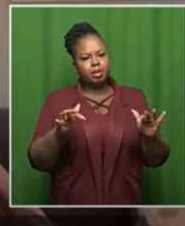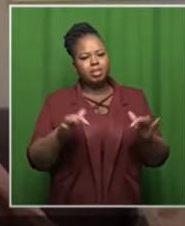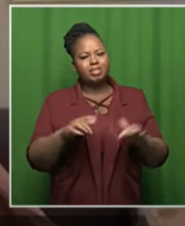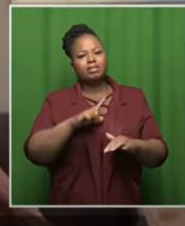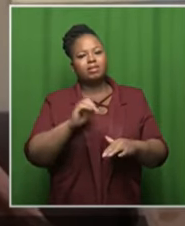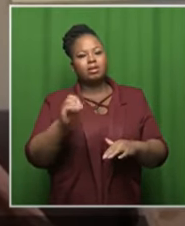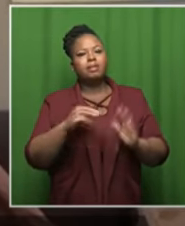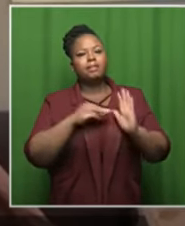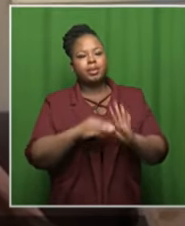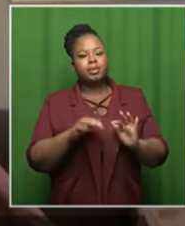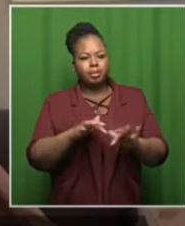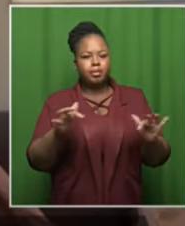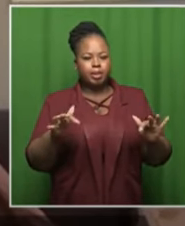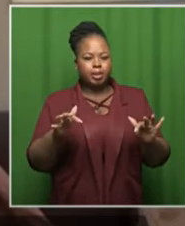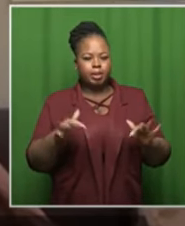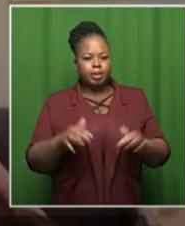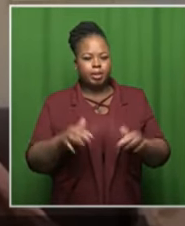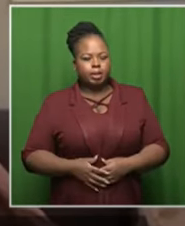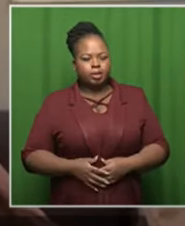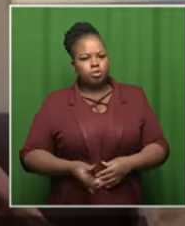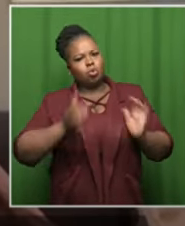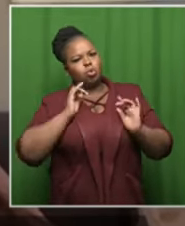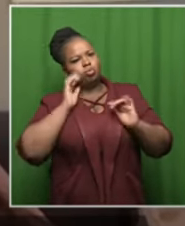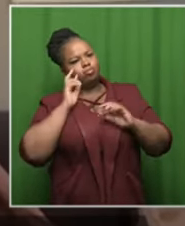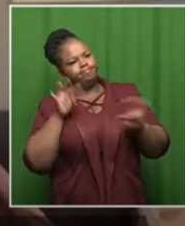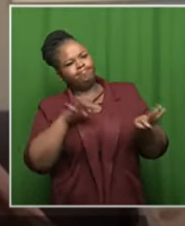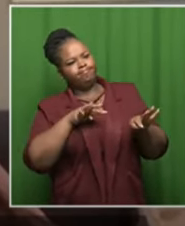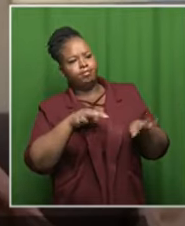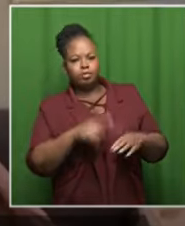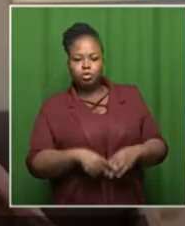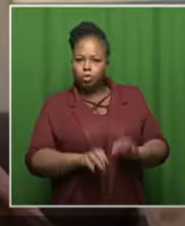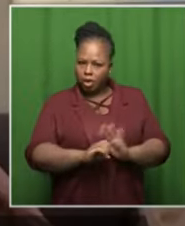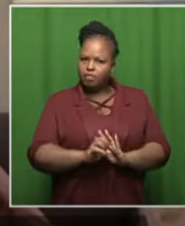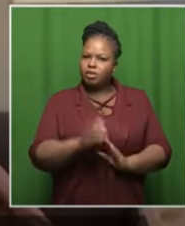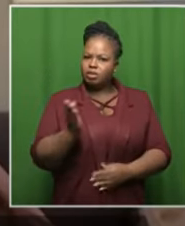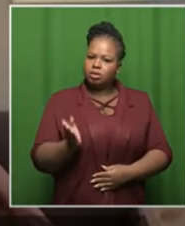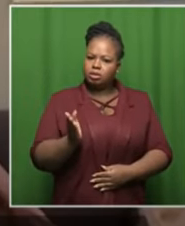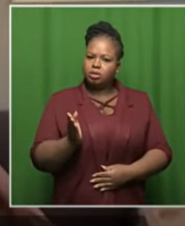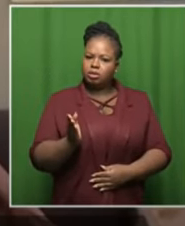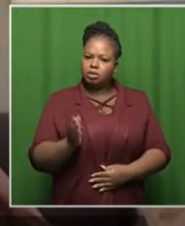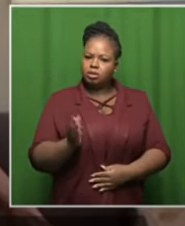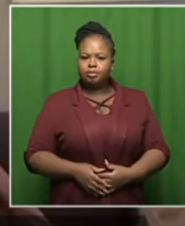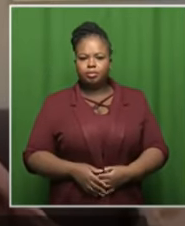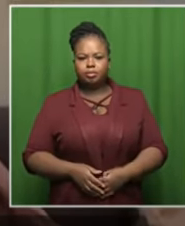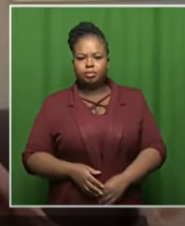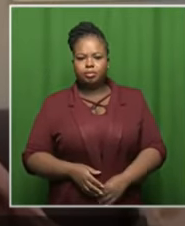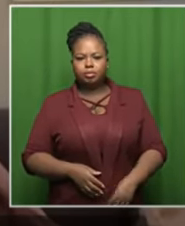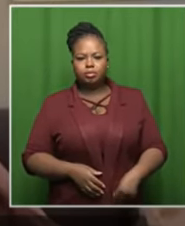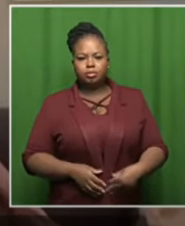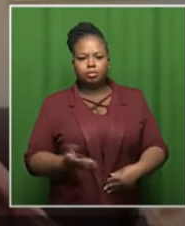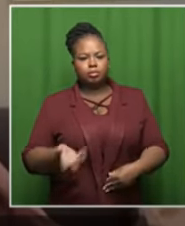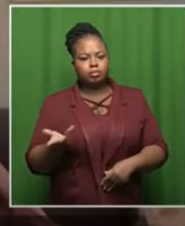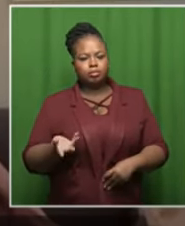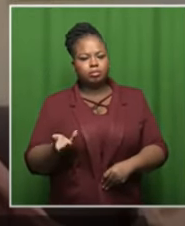700 million people around the globe watching your country that's an advert you know that's an advert that that is really